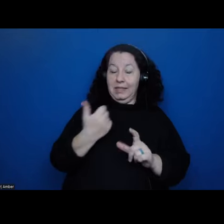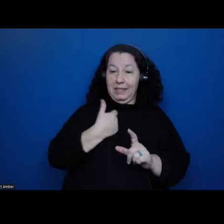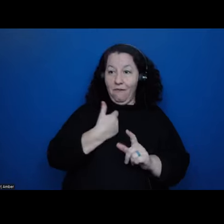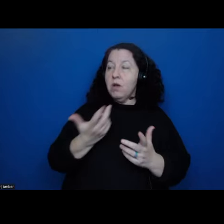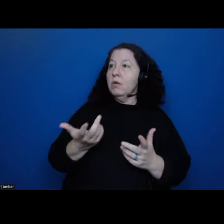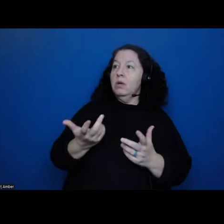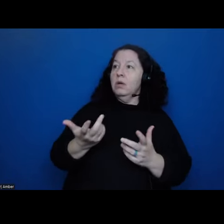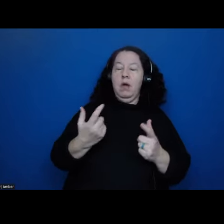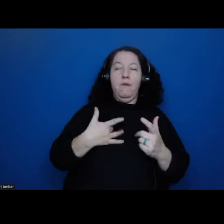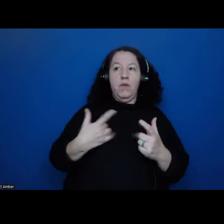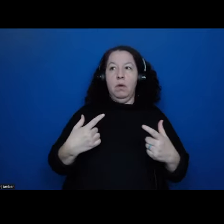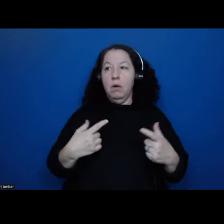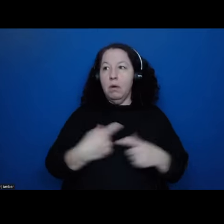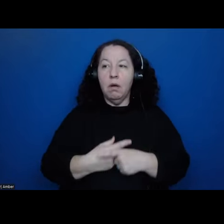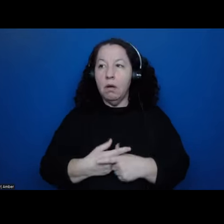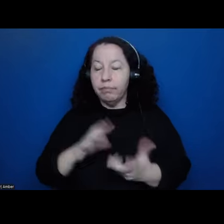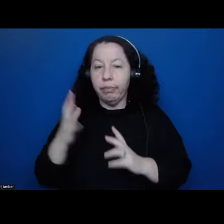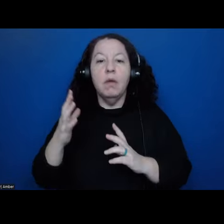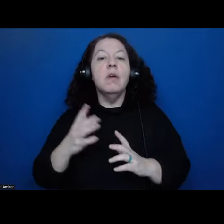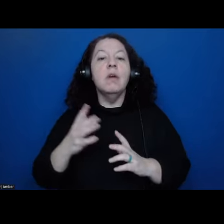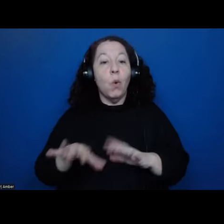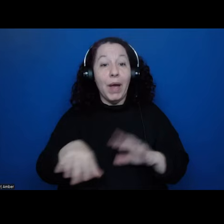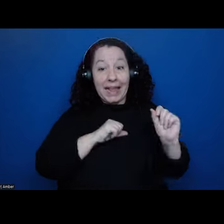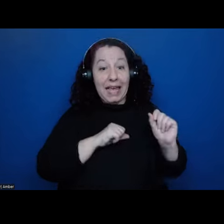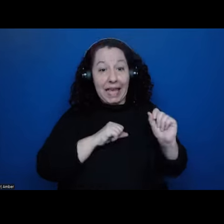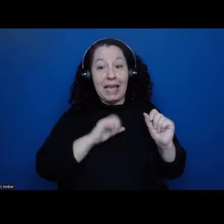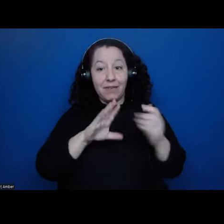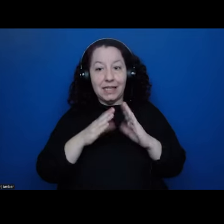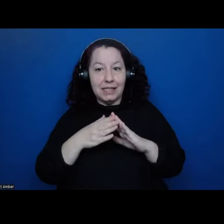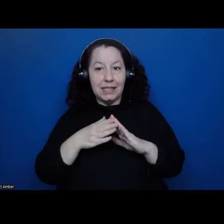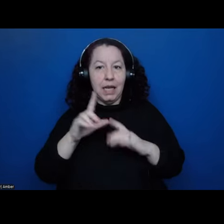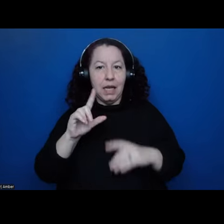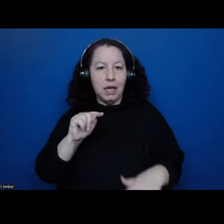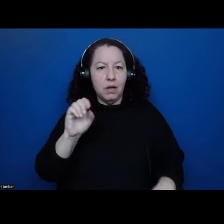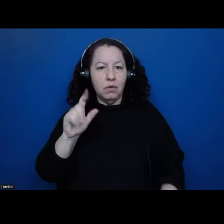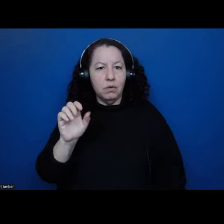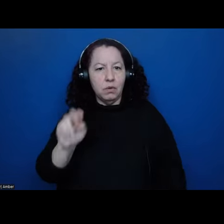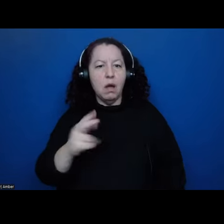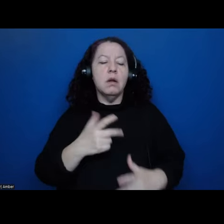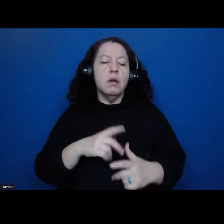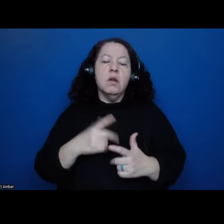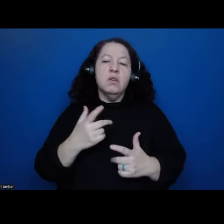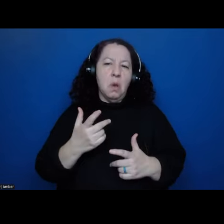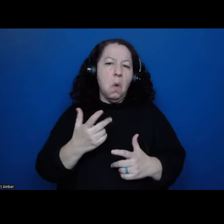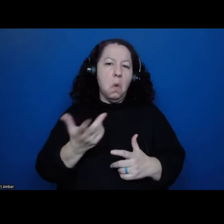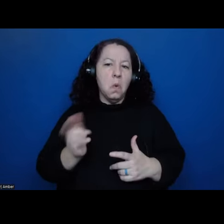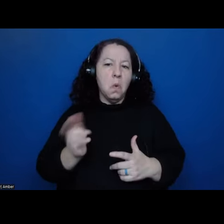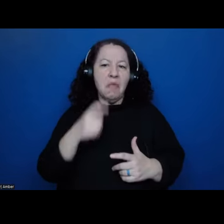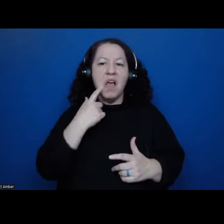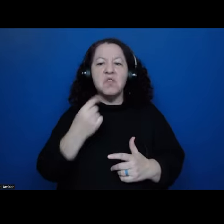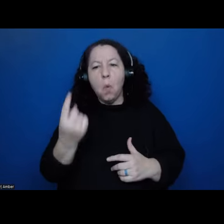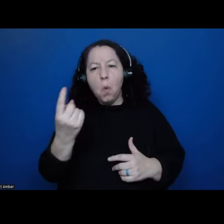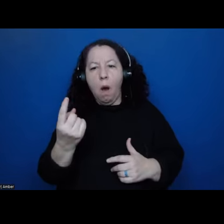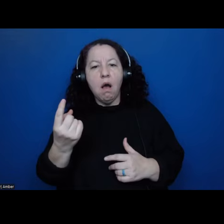Uh, and so he leaves the great city of Tolan. Um, and, uh, so, you know, that, that's one of these